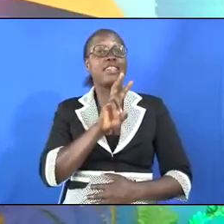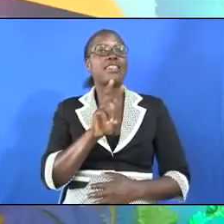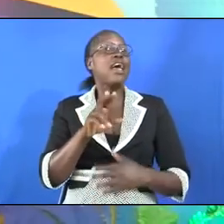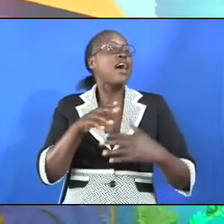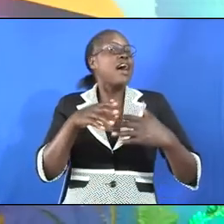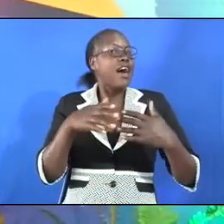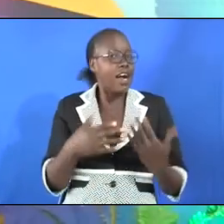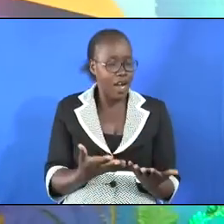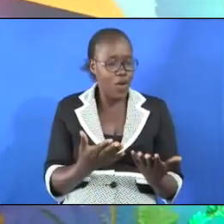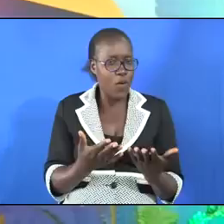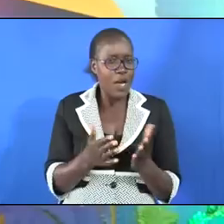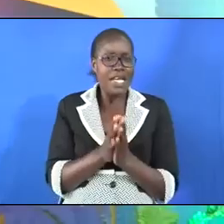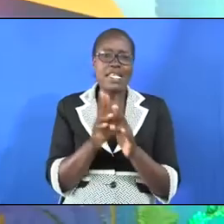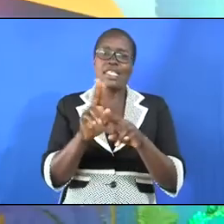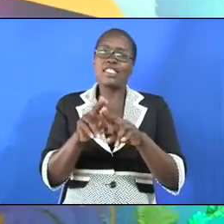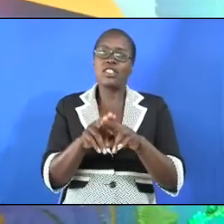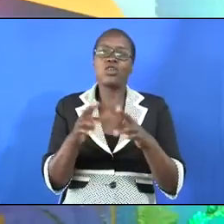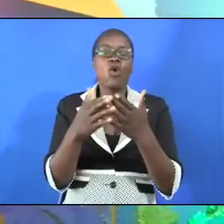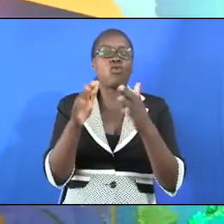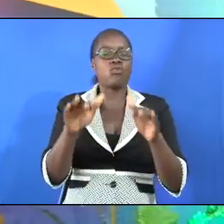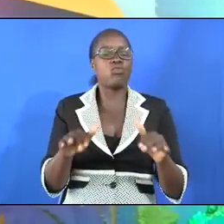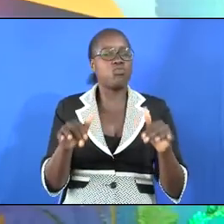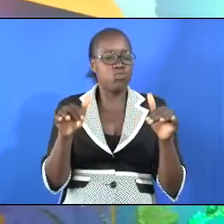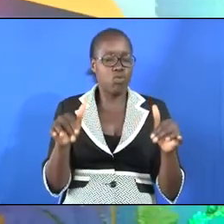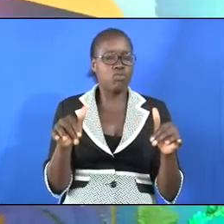how he seeks a quarrel with me.